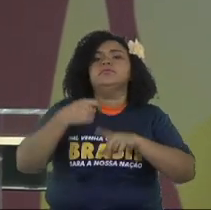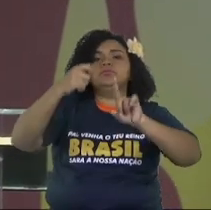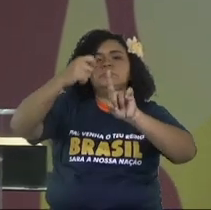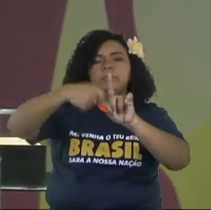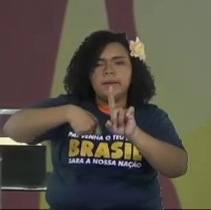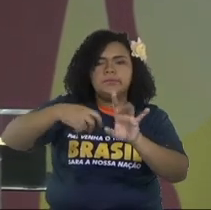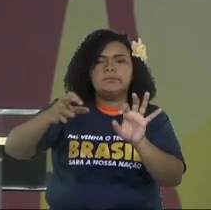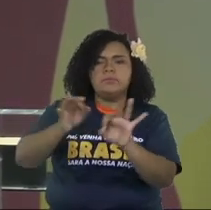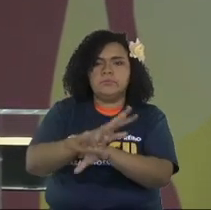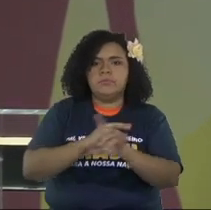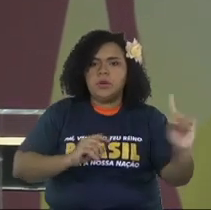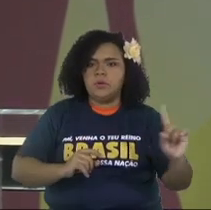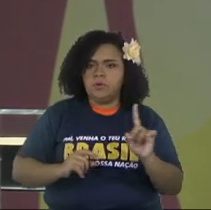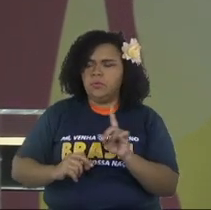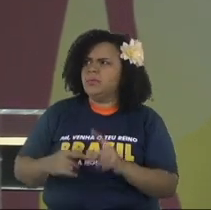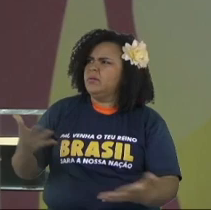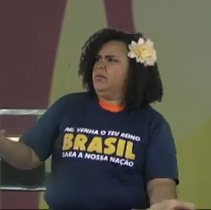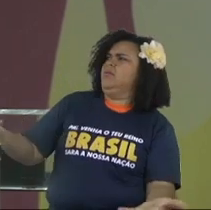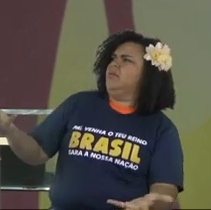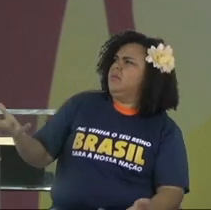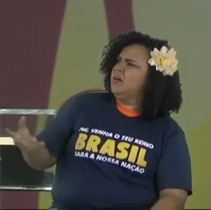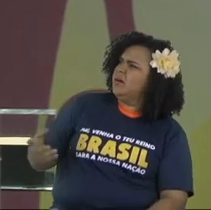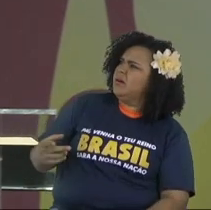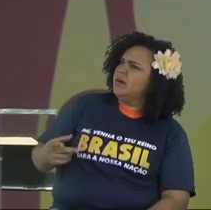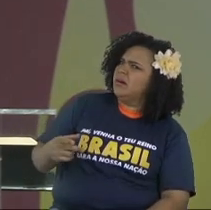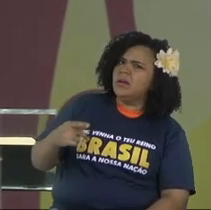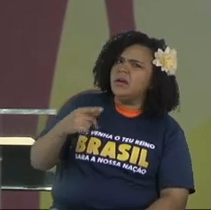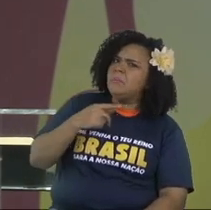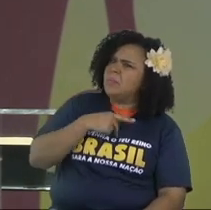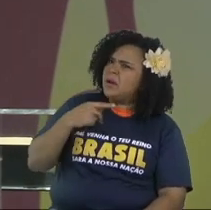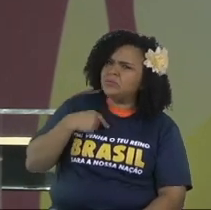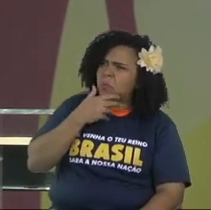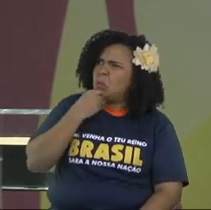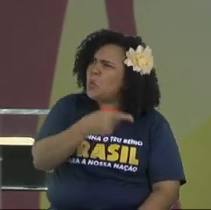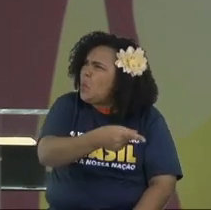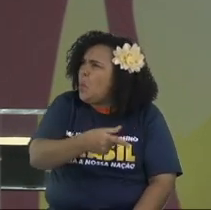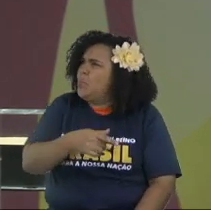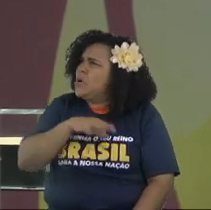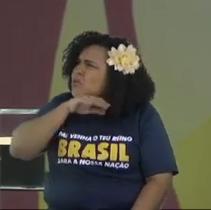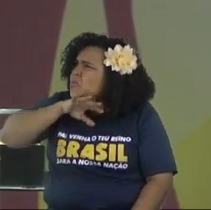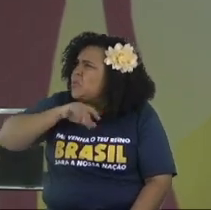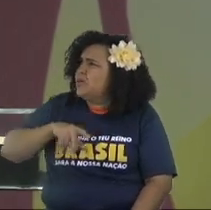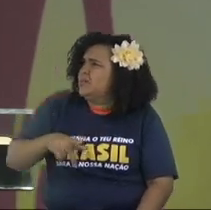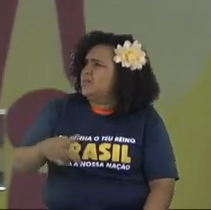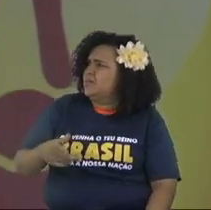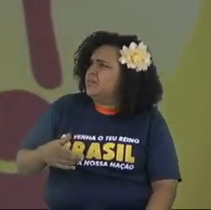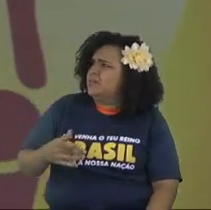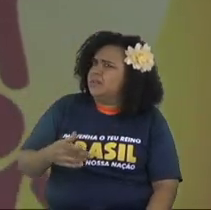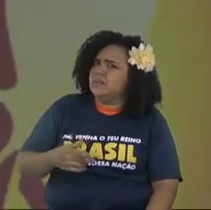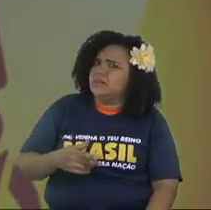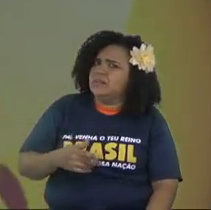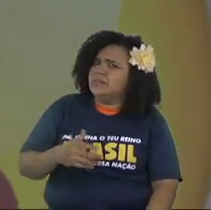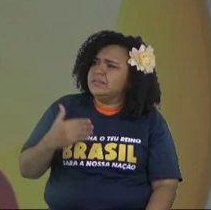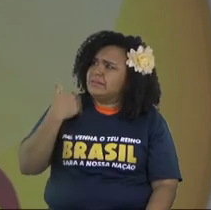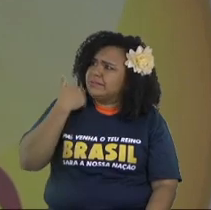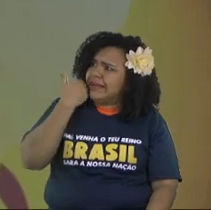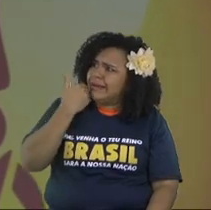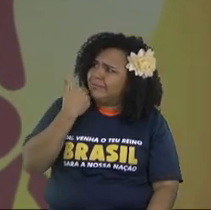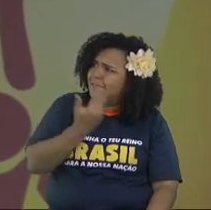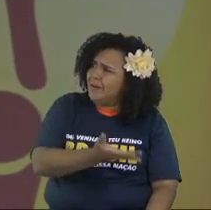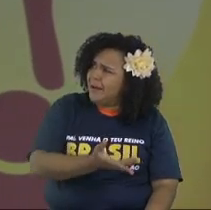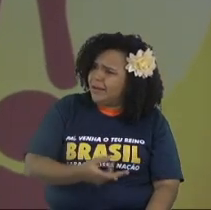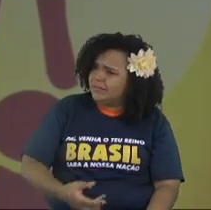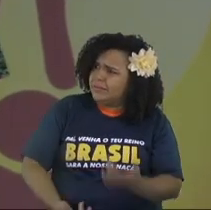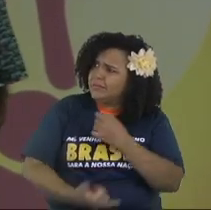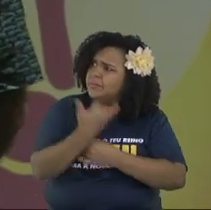A month later, the man called me, man, he's such